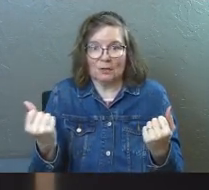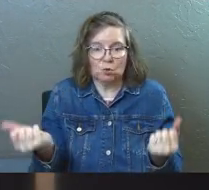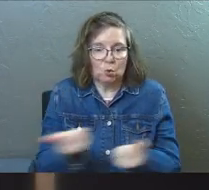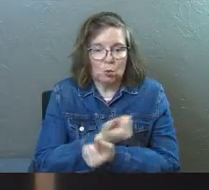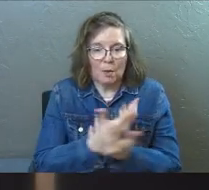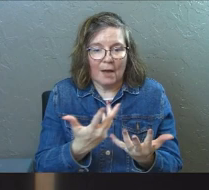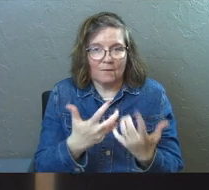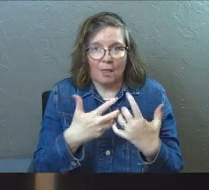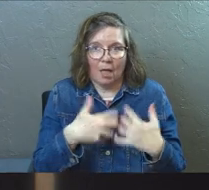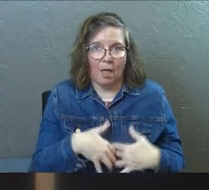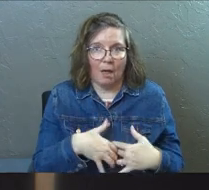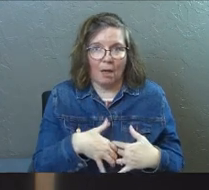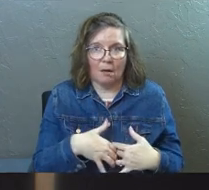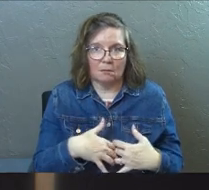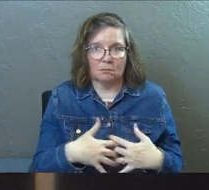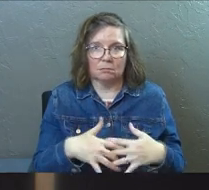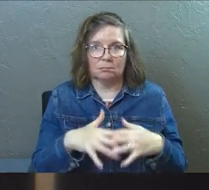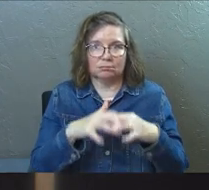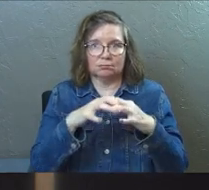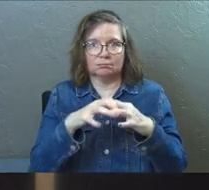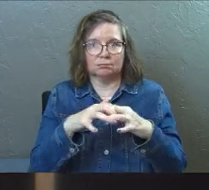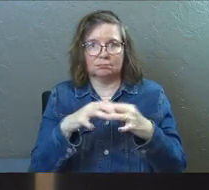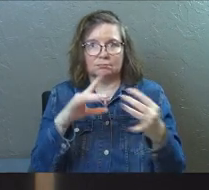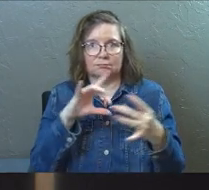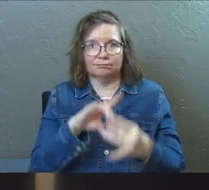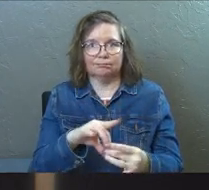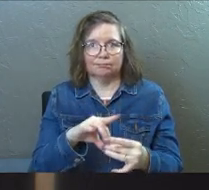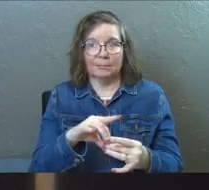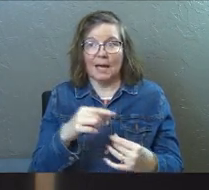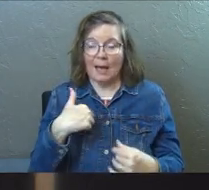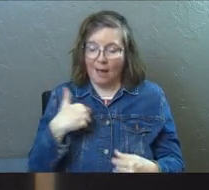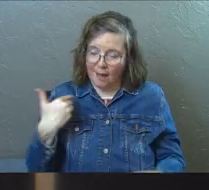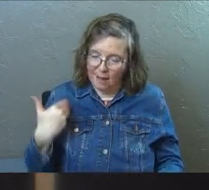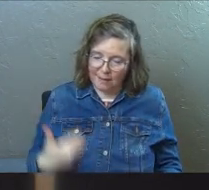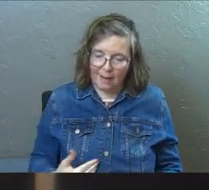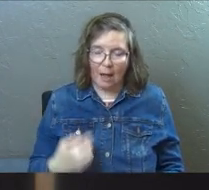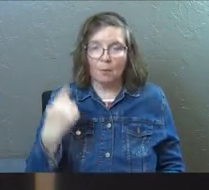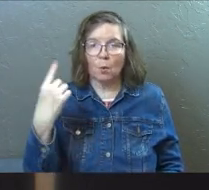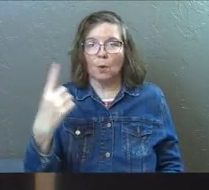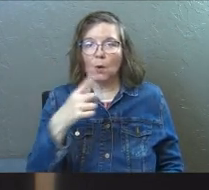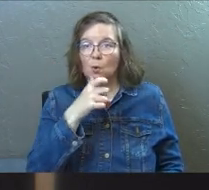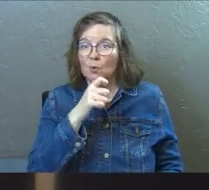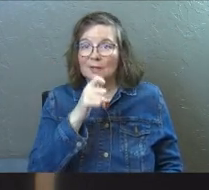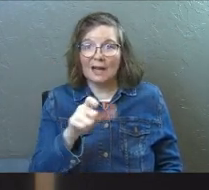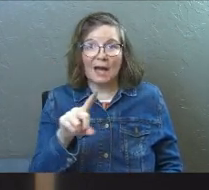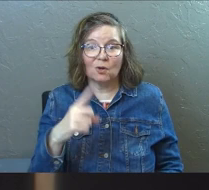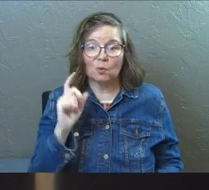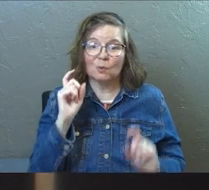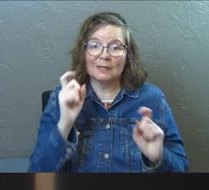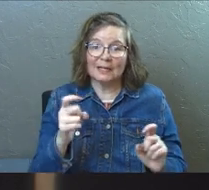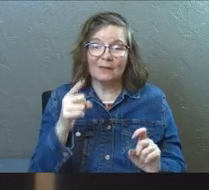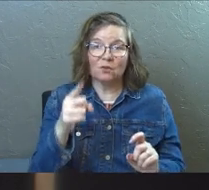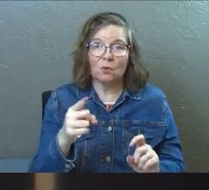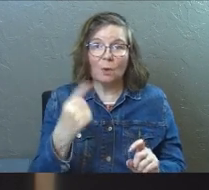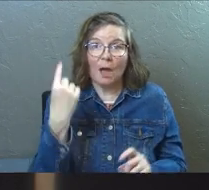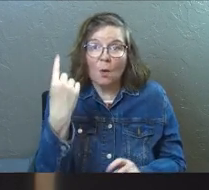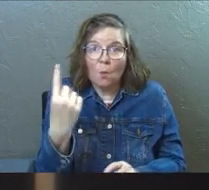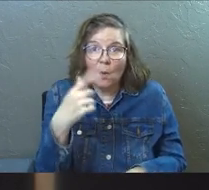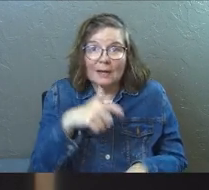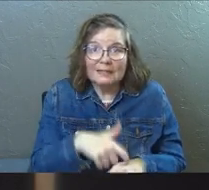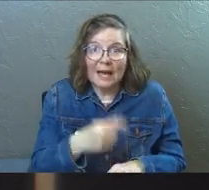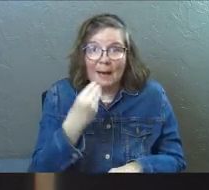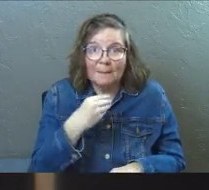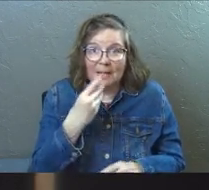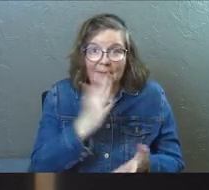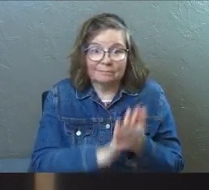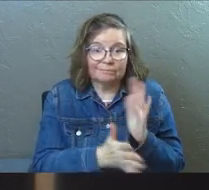that broke in Genesis chapter 3 in the garden. I am the one who is not just going to give you a one-time